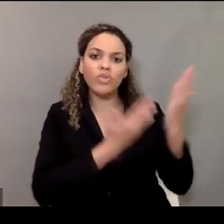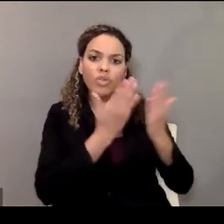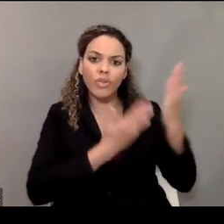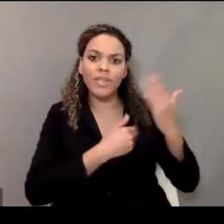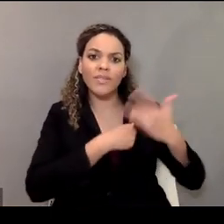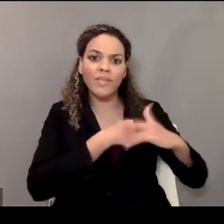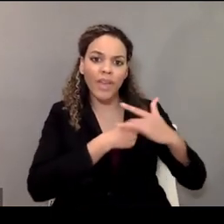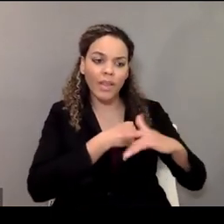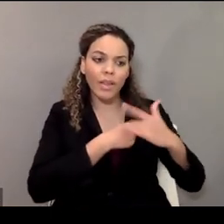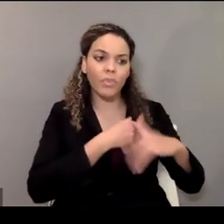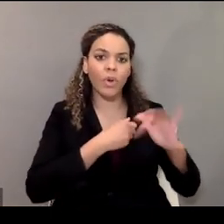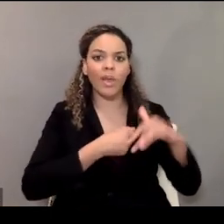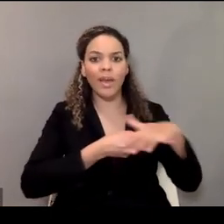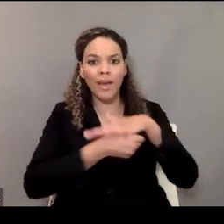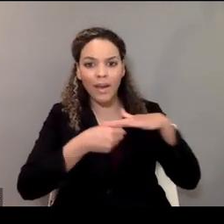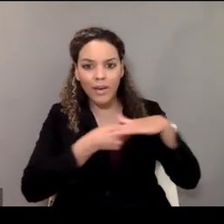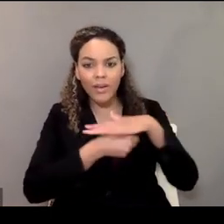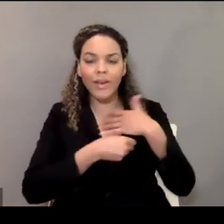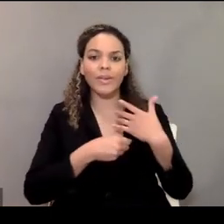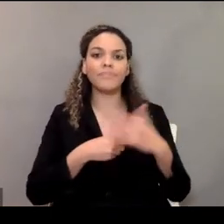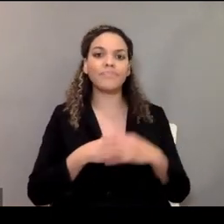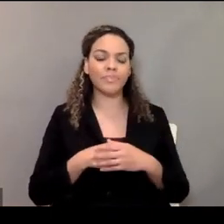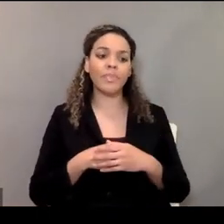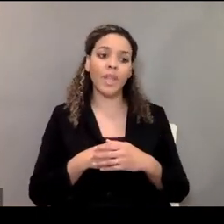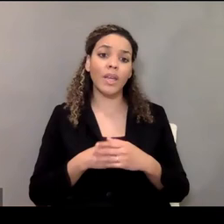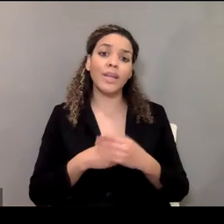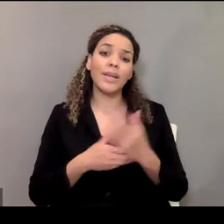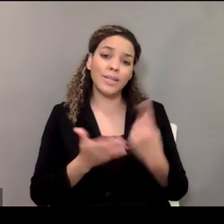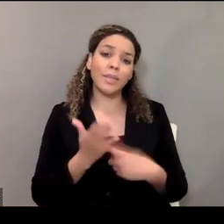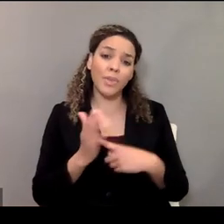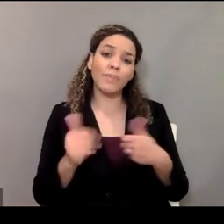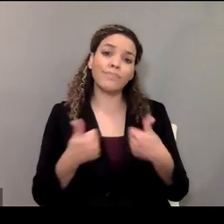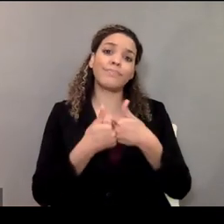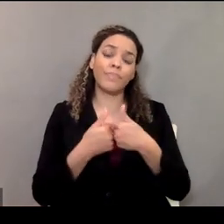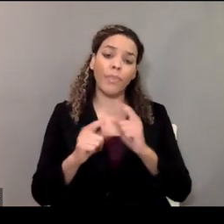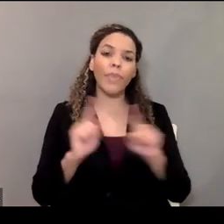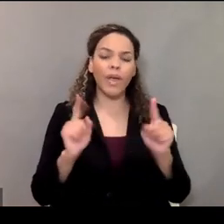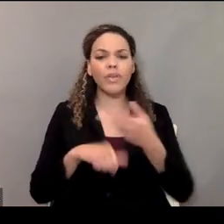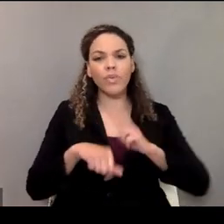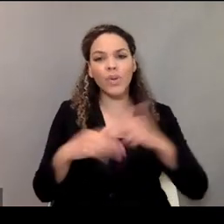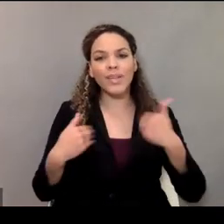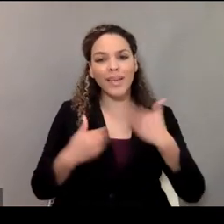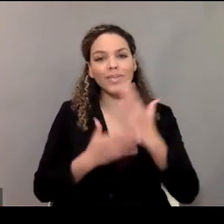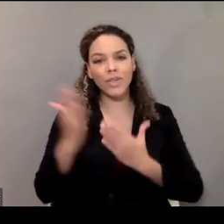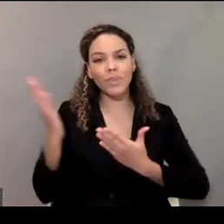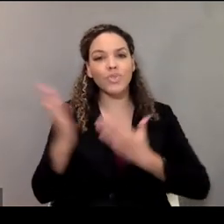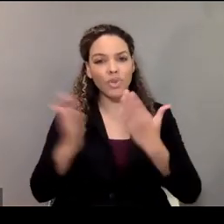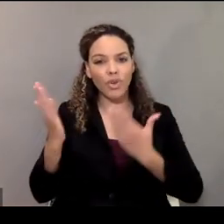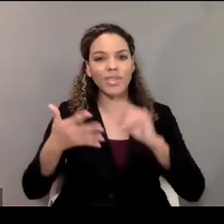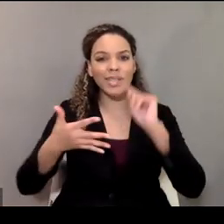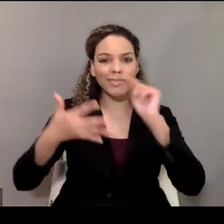in the area where the person is living, which is hard to come by, but there are of course services that